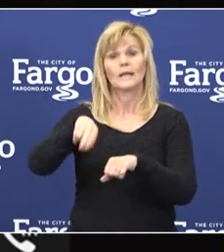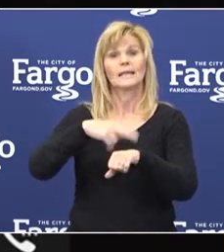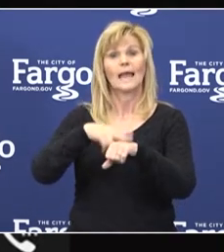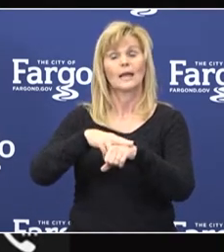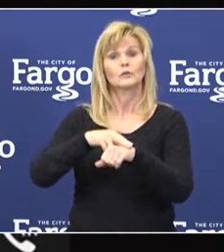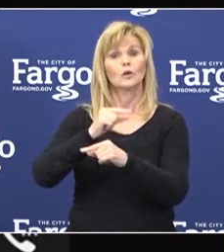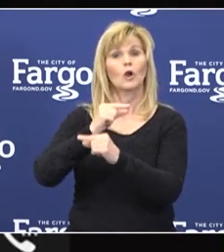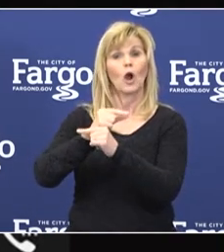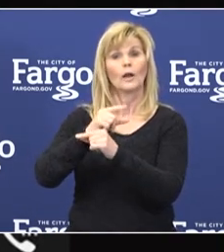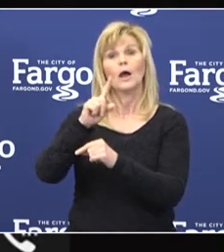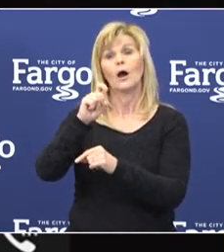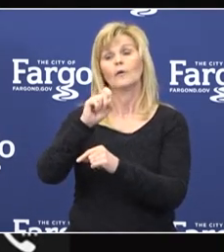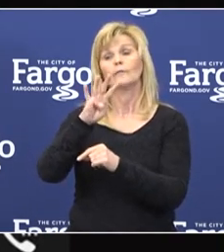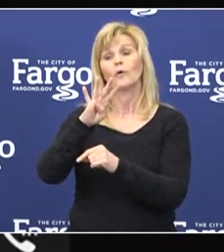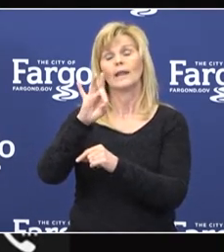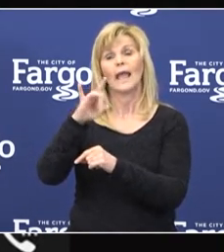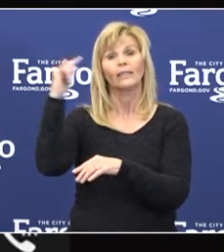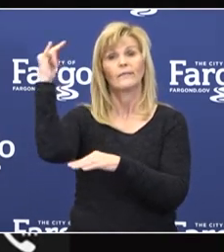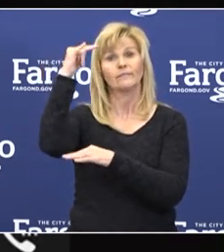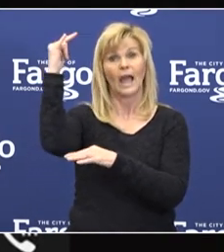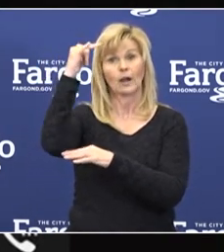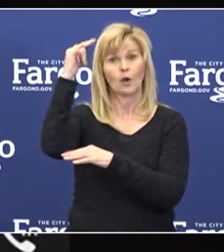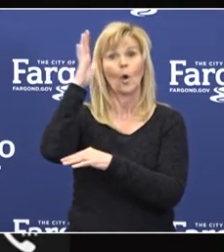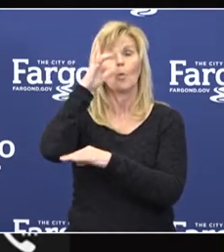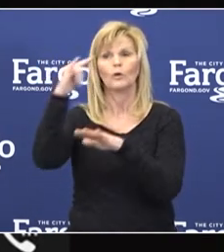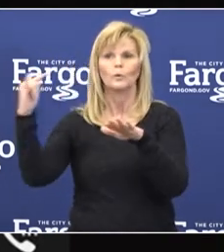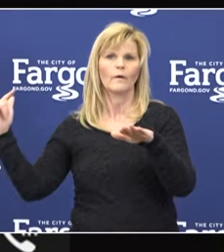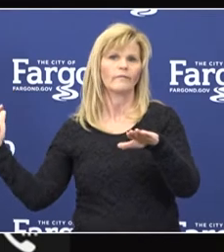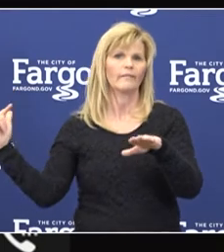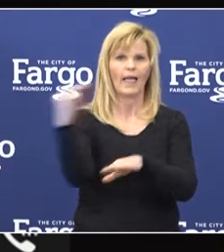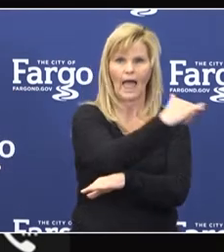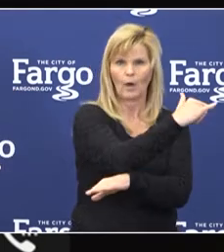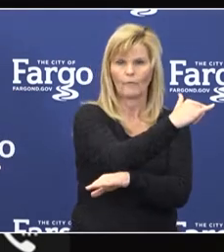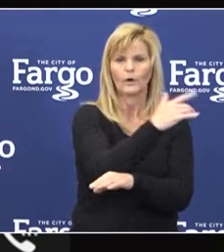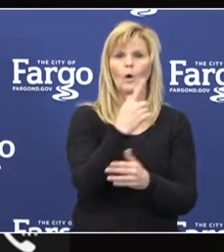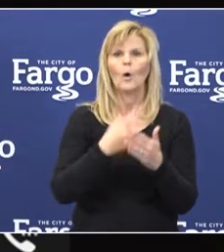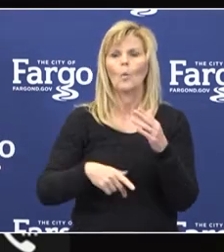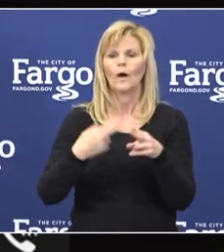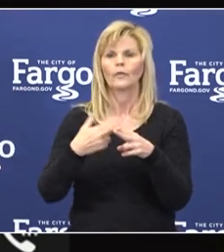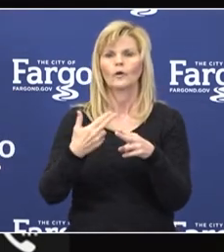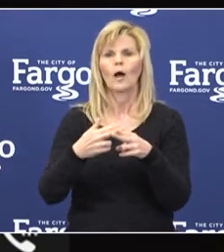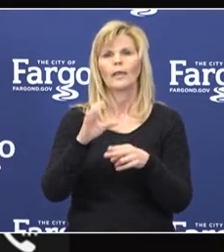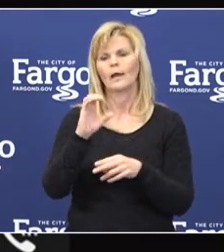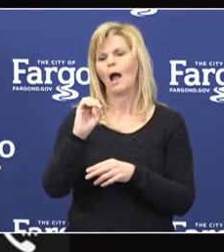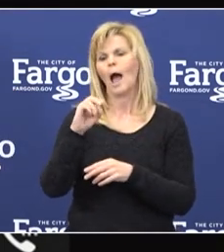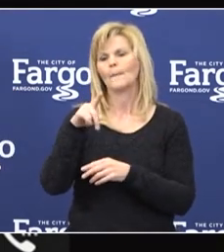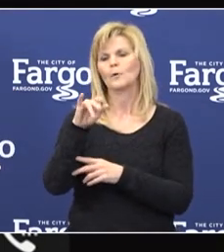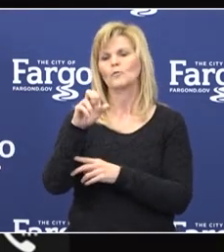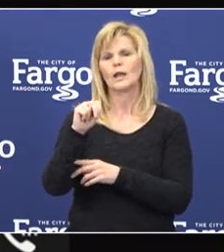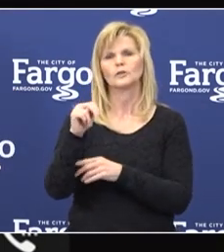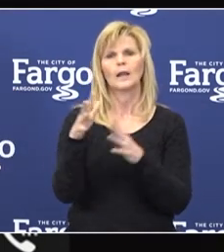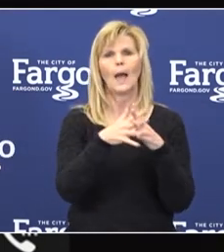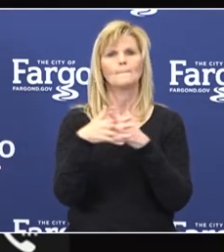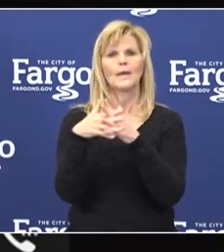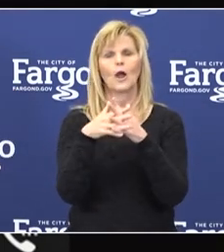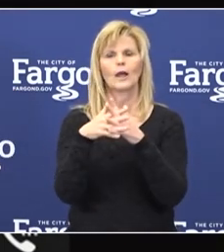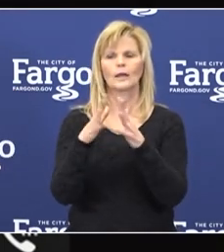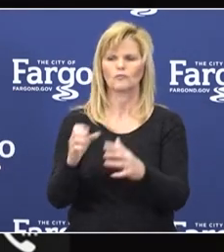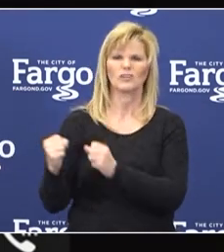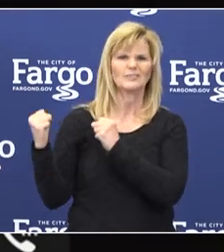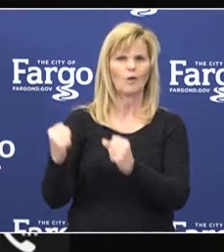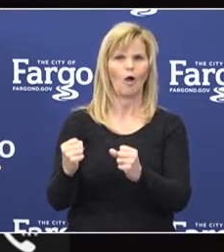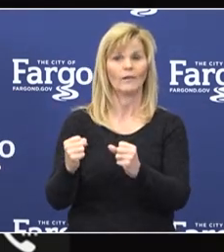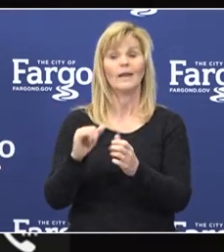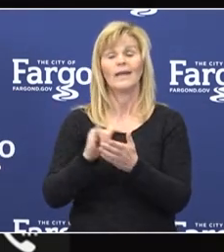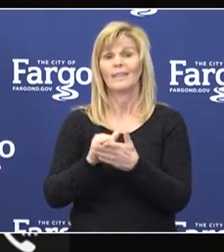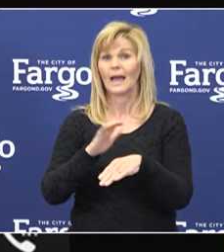148th Fighter Wing, is going to be doing a flyover in what they're calling Operation American Resolve. And this is on the